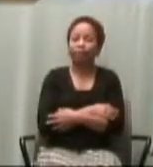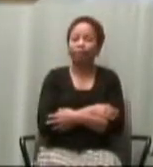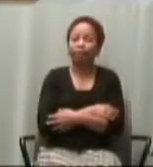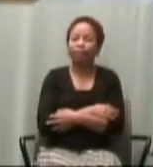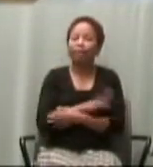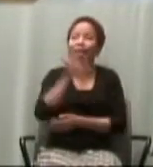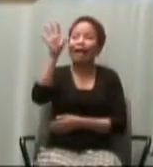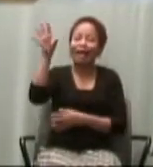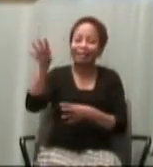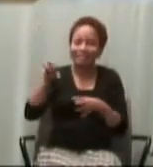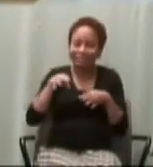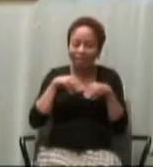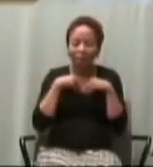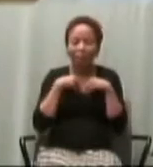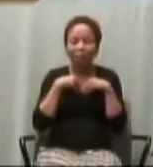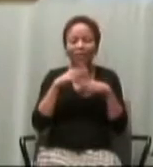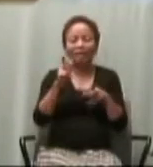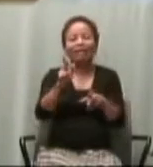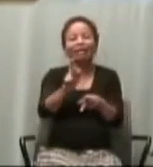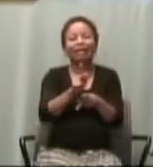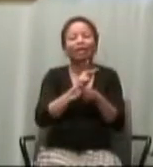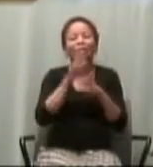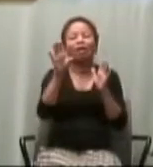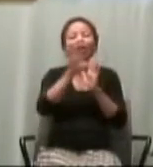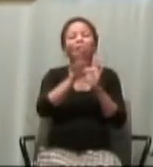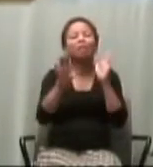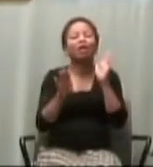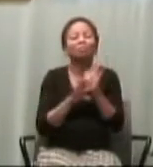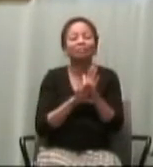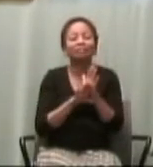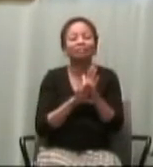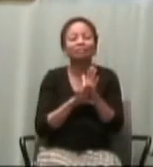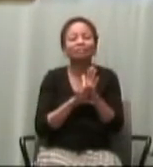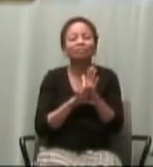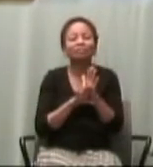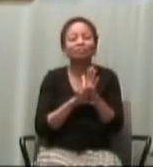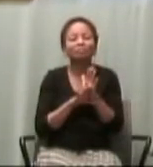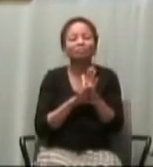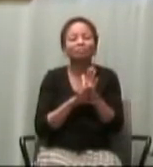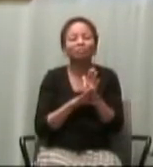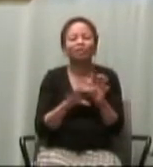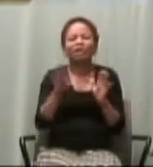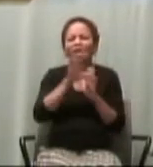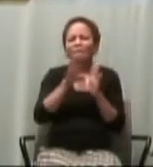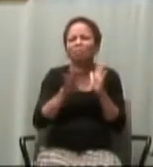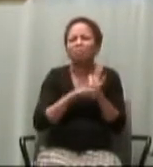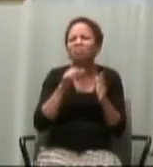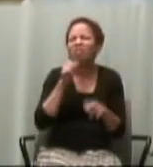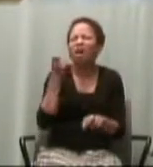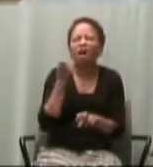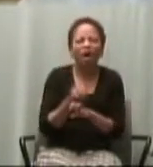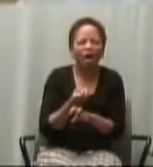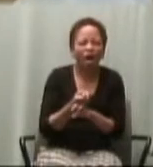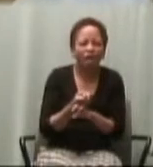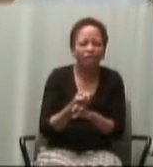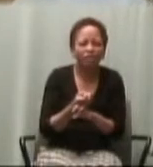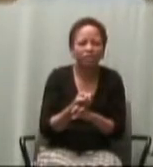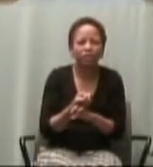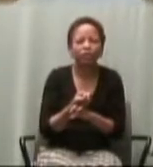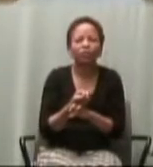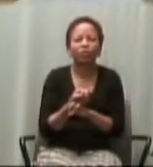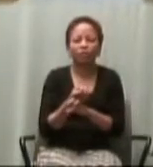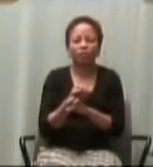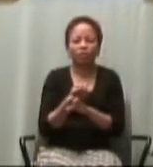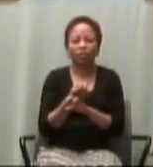Keeping his commandments. And his commandments are not difficult because anyone who has been begotten by God